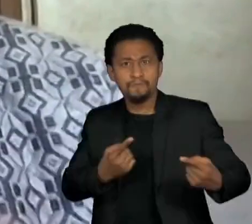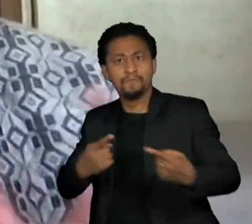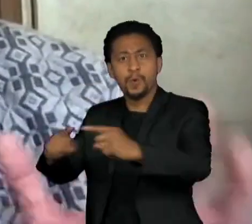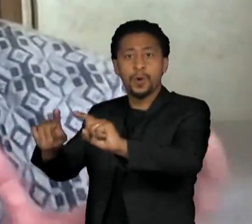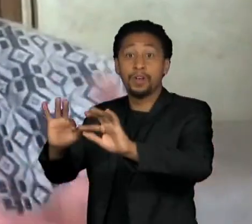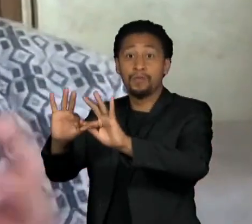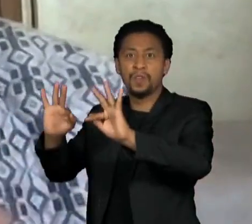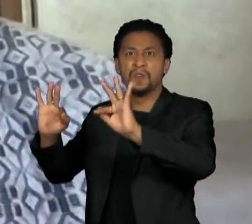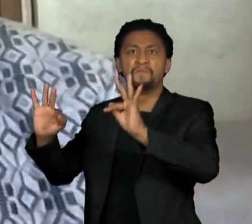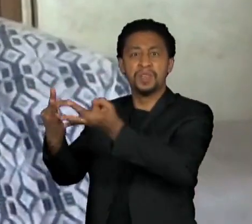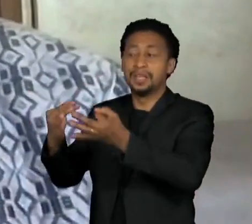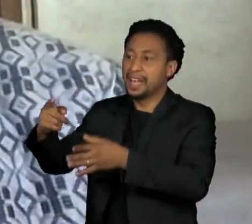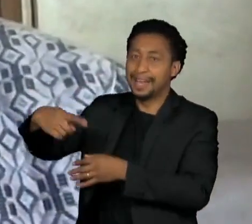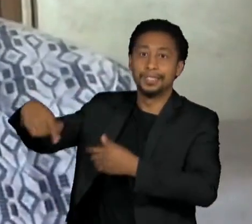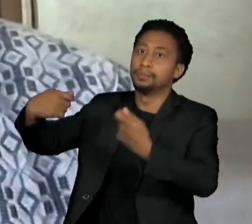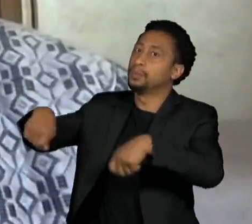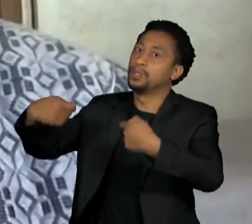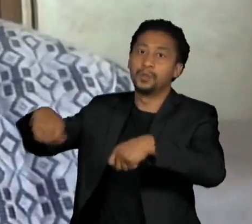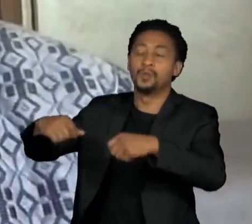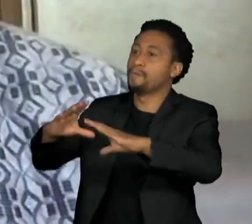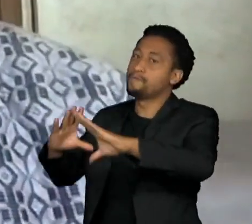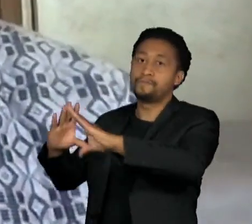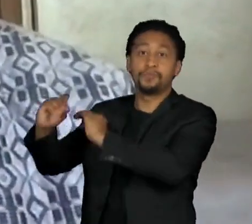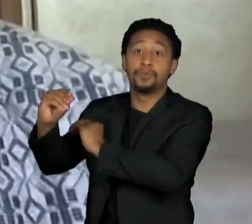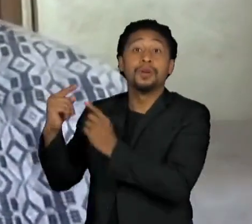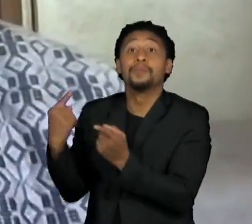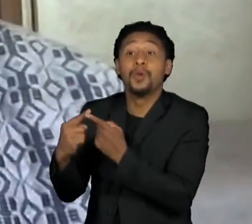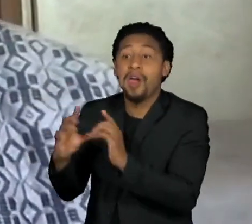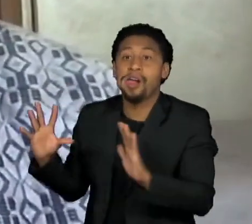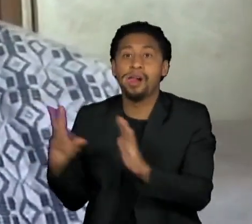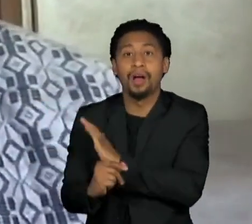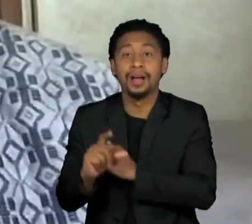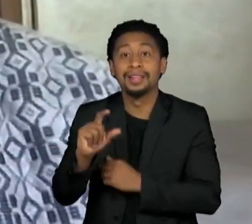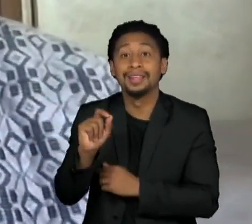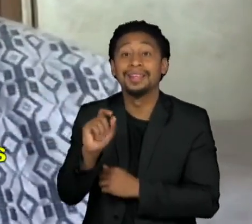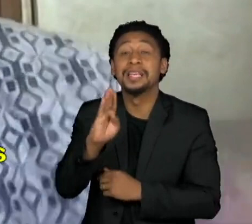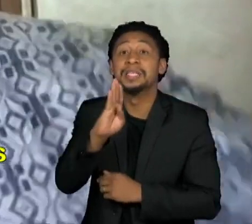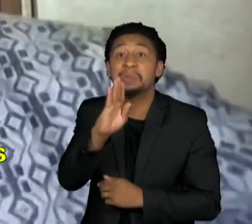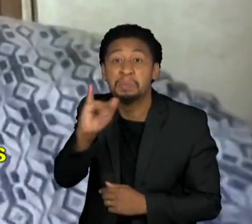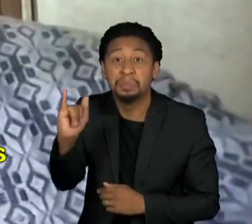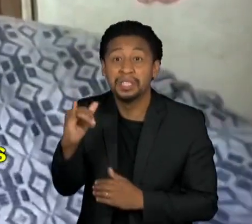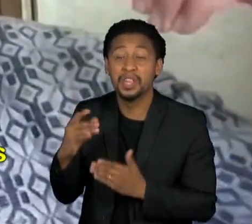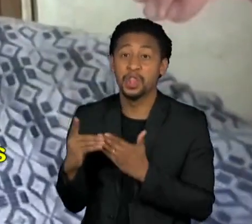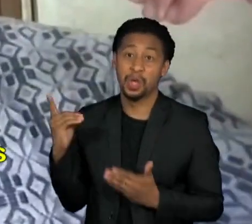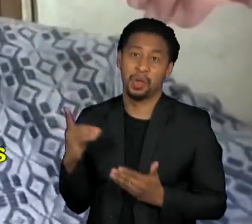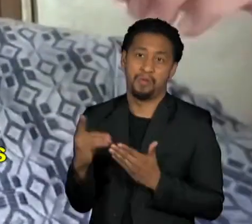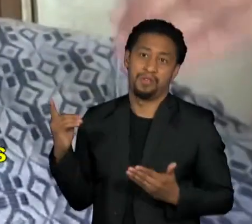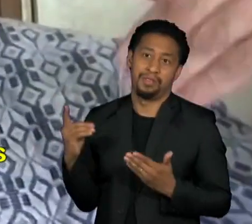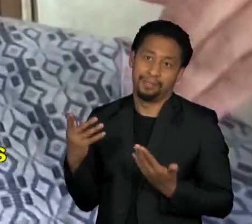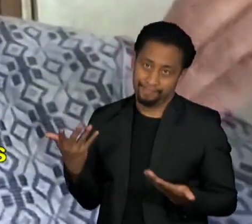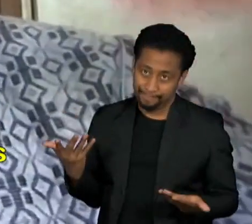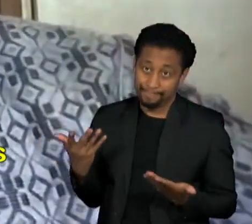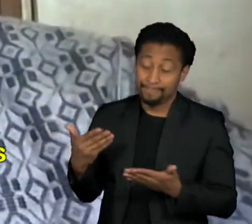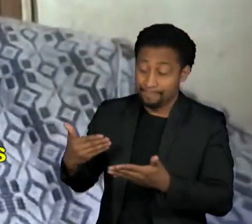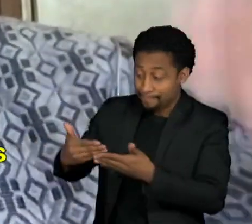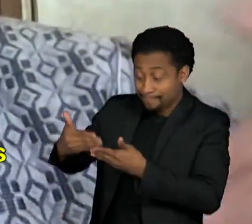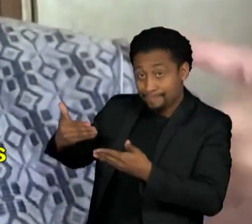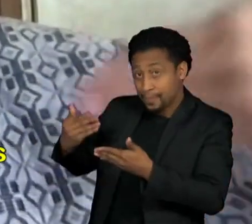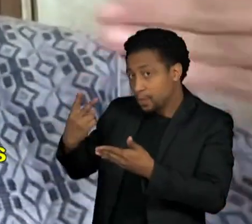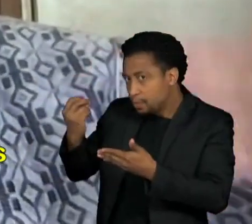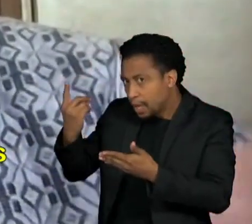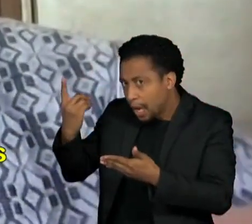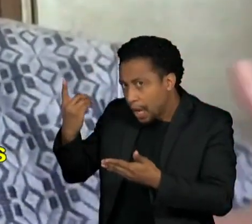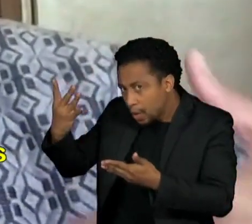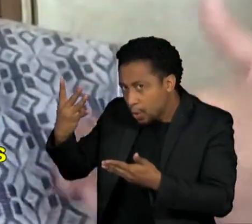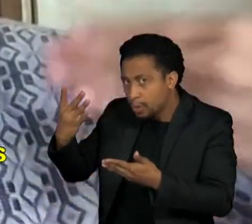for stealing 10 billion US dollars in 1986 dollars. And starting in 2014, we saw